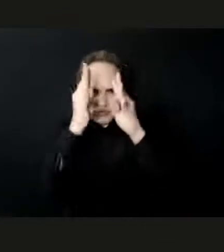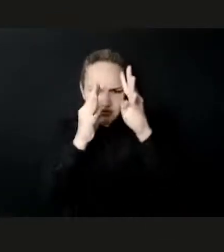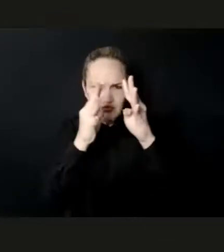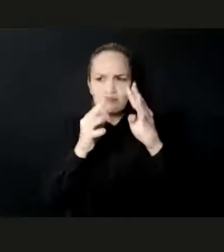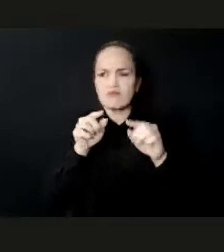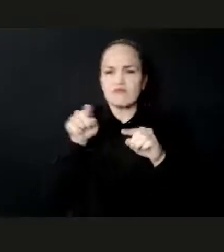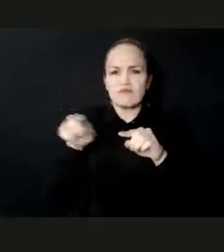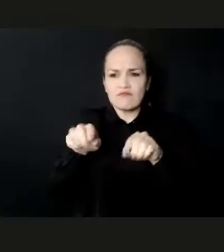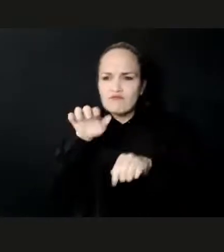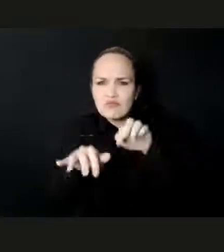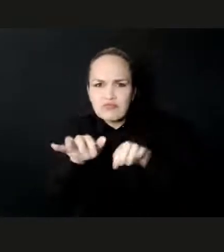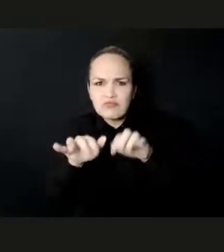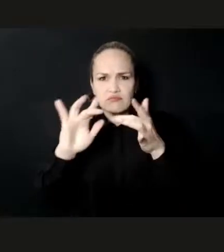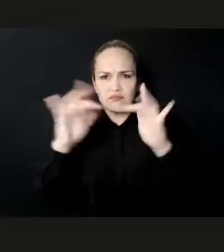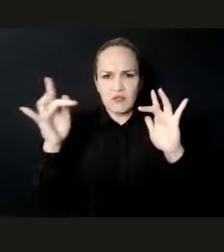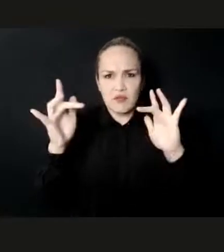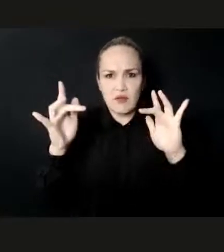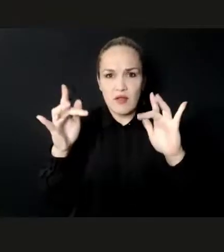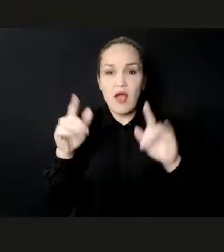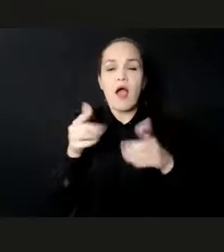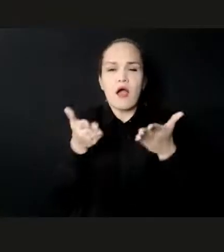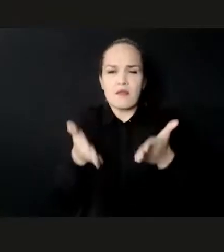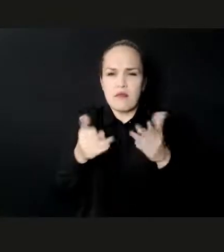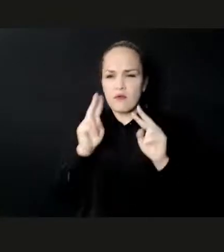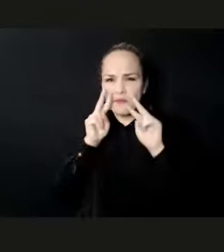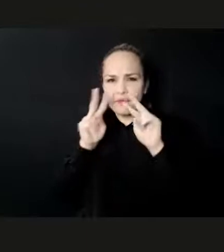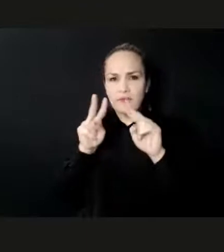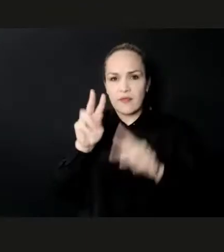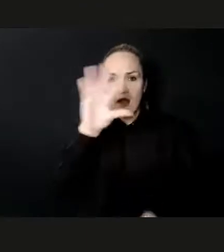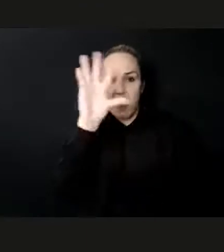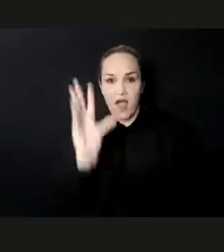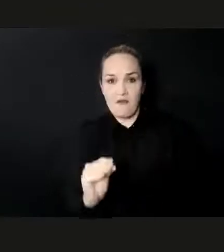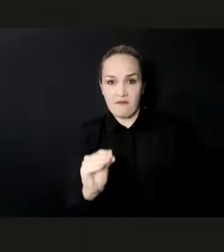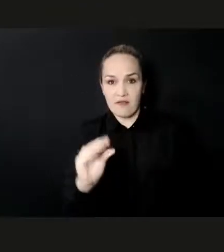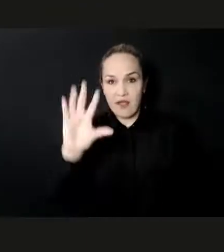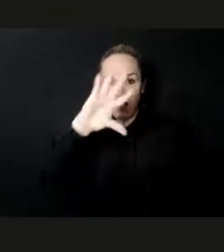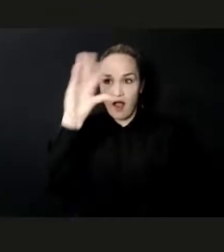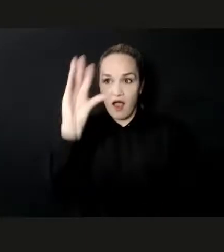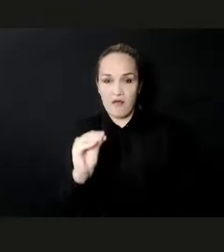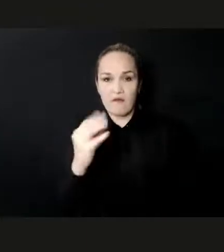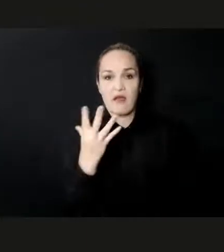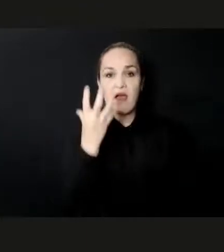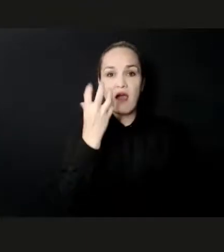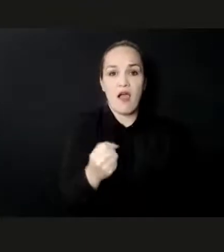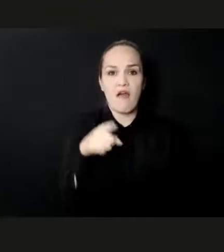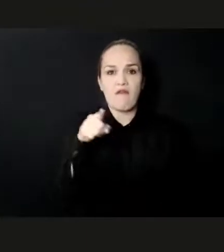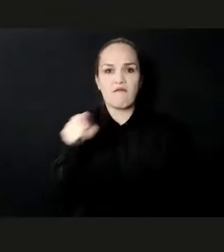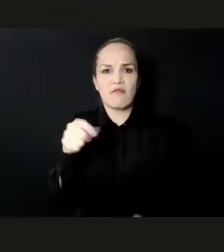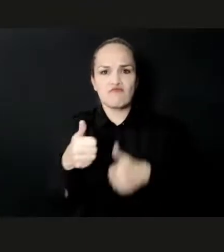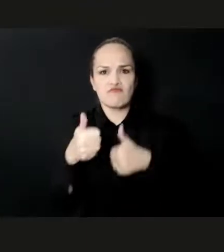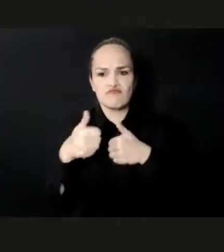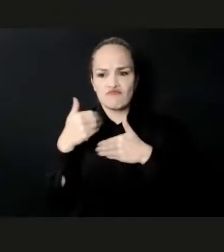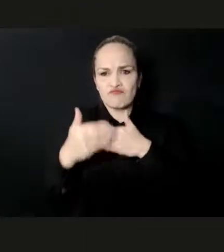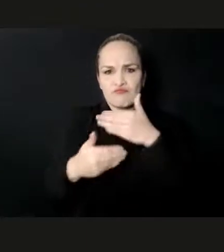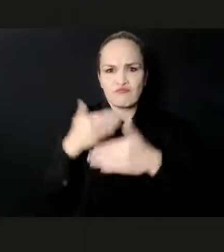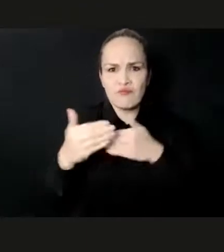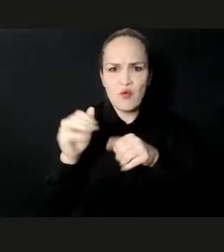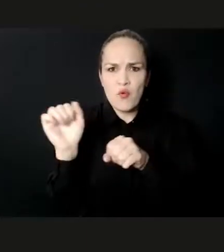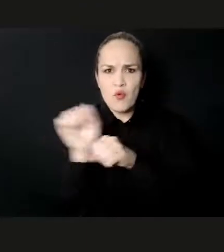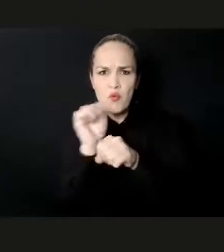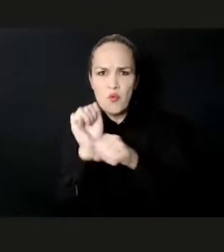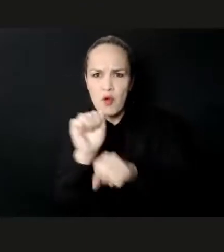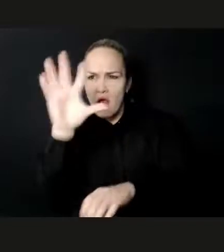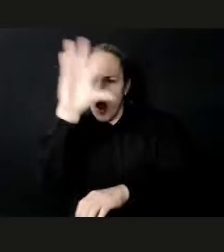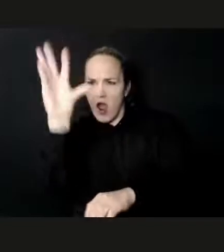Africa to show best practices in East and West Africa. We will explore the importance of innovation and